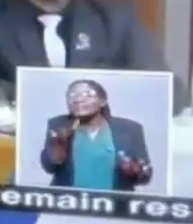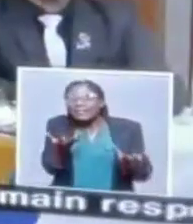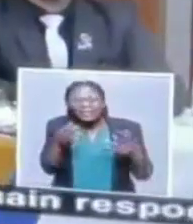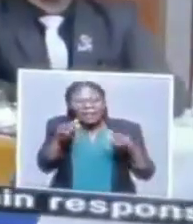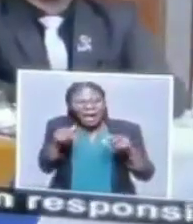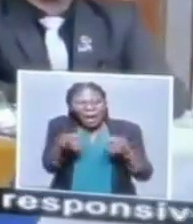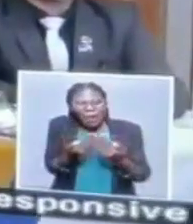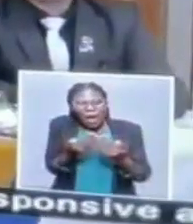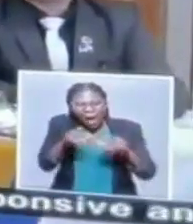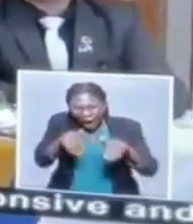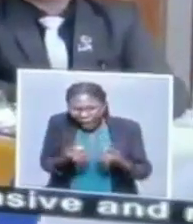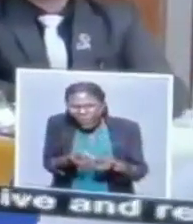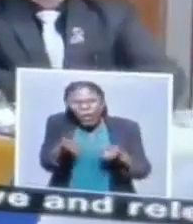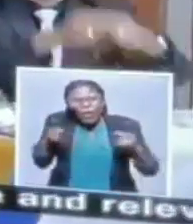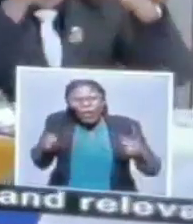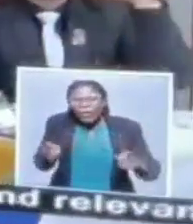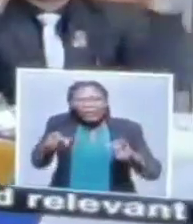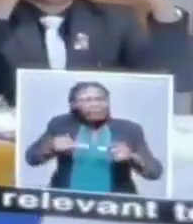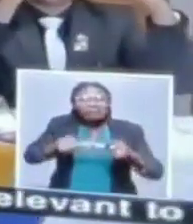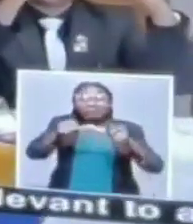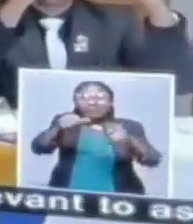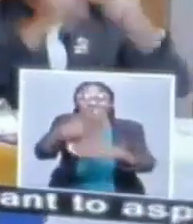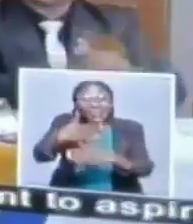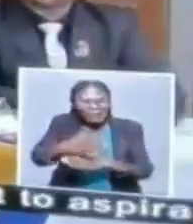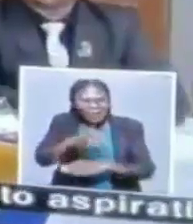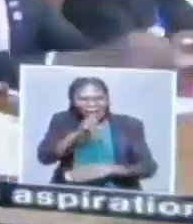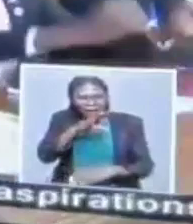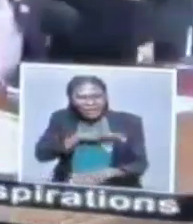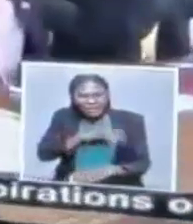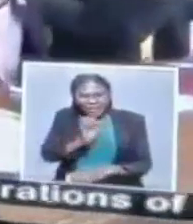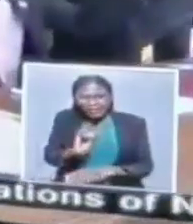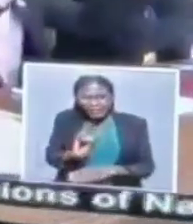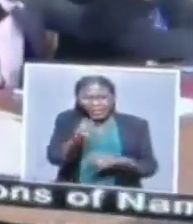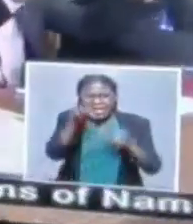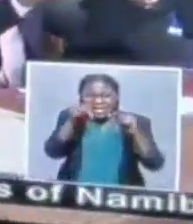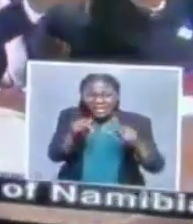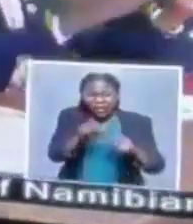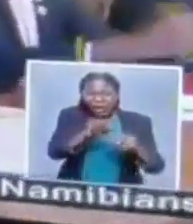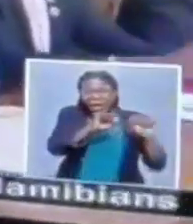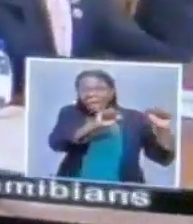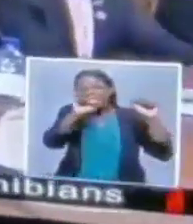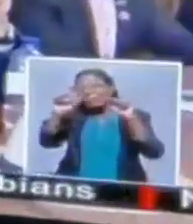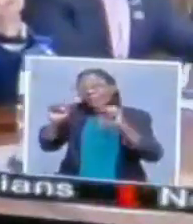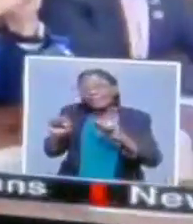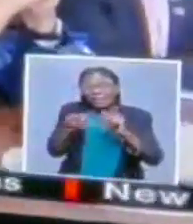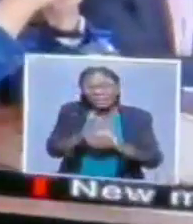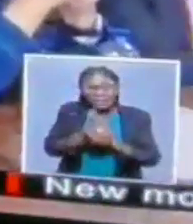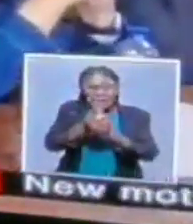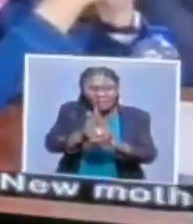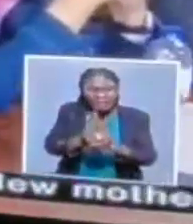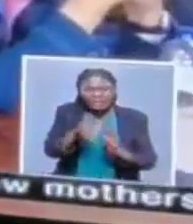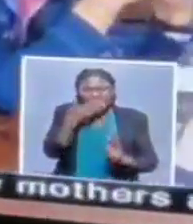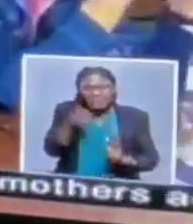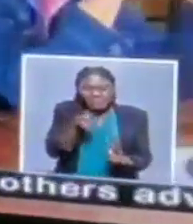elected as president, Kangulu says the IPC leader will divert his salary to the development